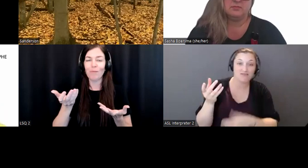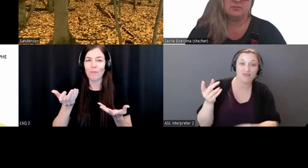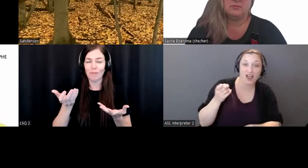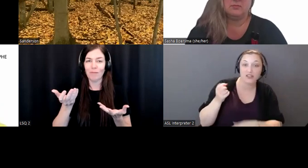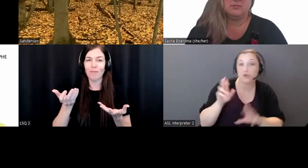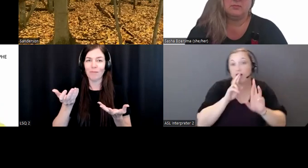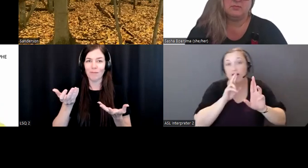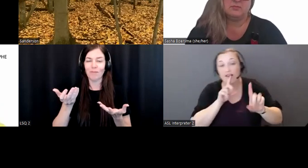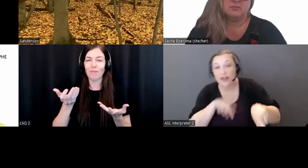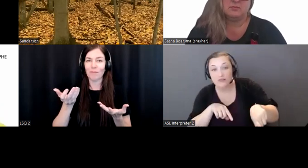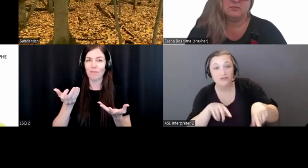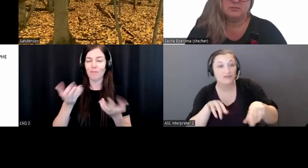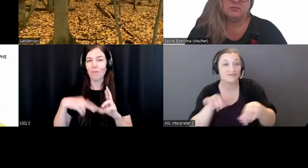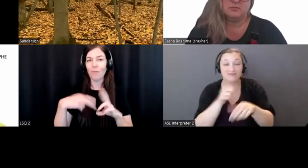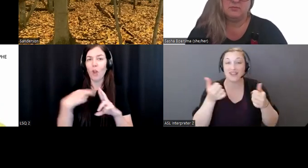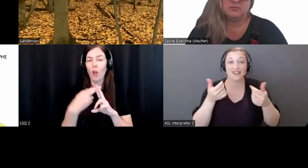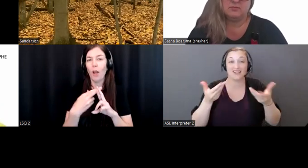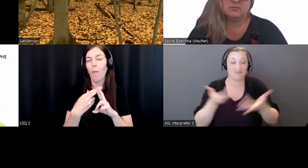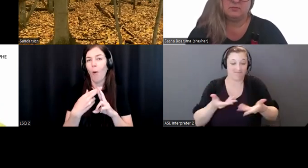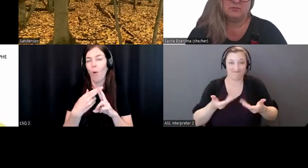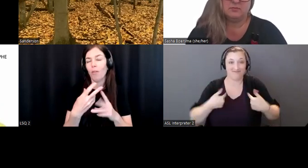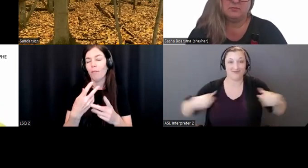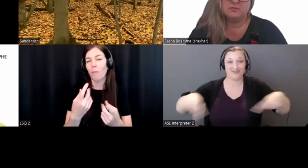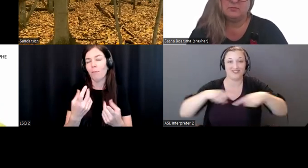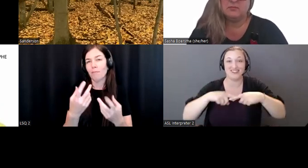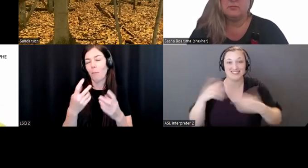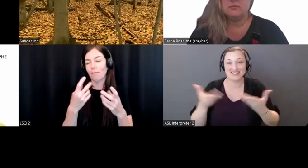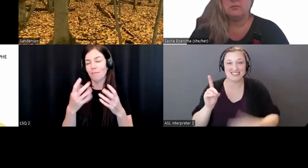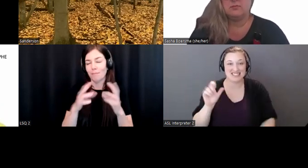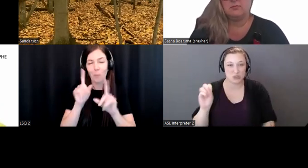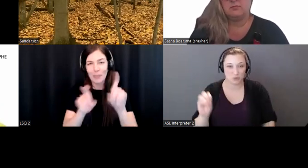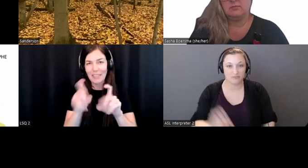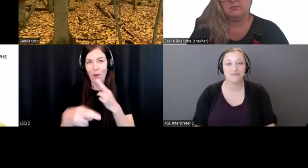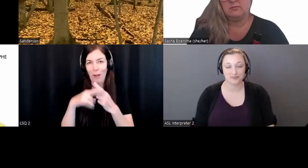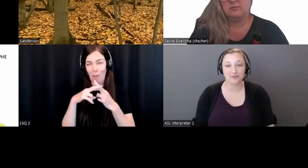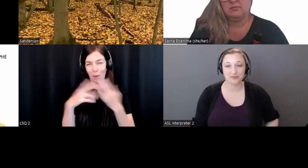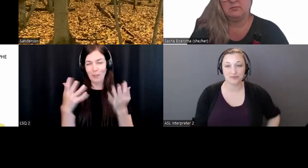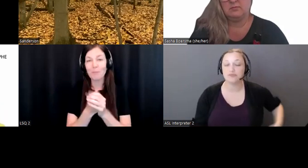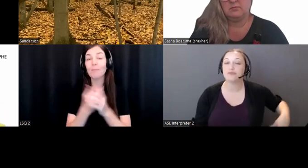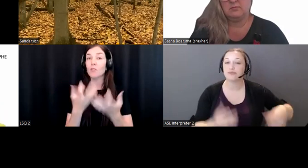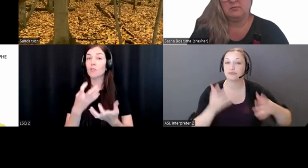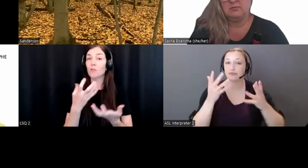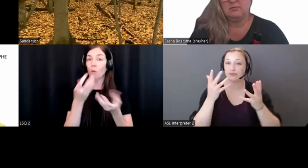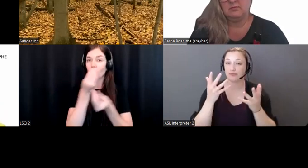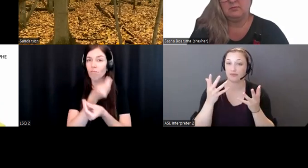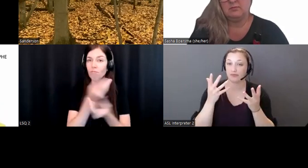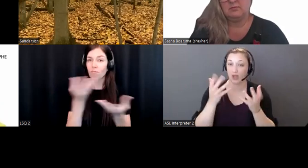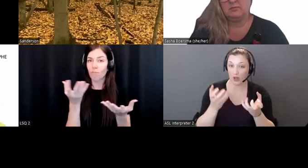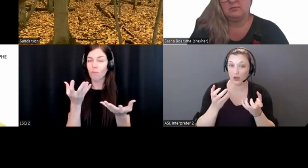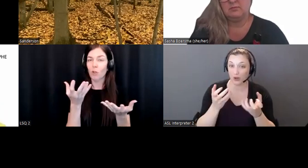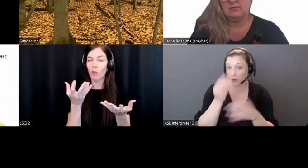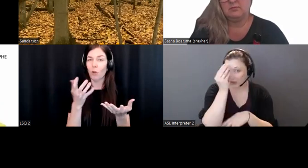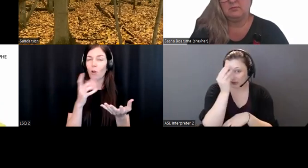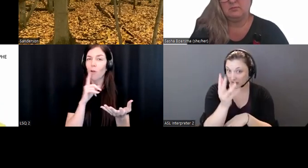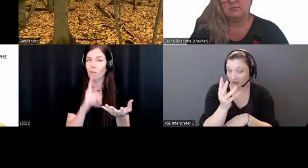some answers from representatives of the DSO. I want to assure you that we will keep track of all of the